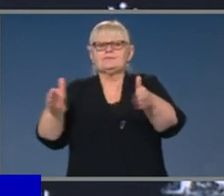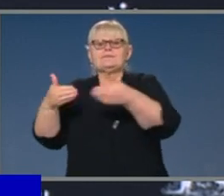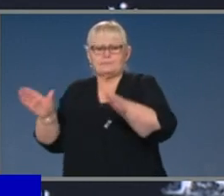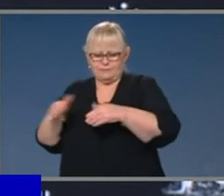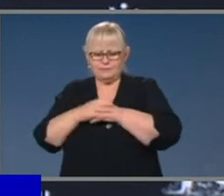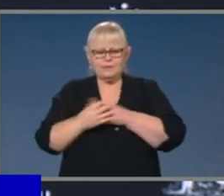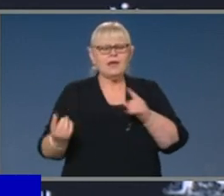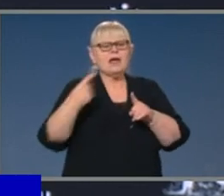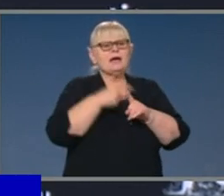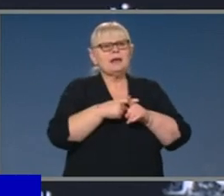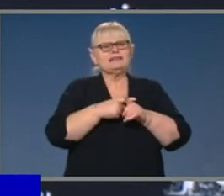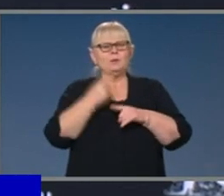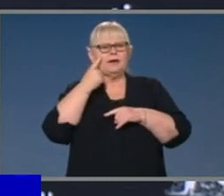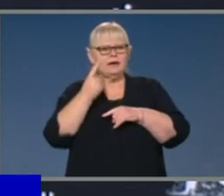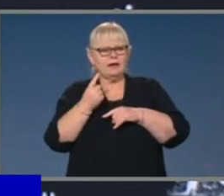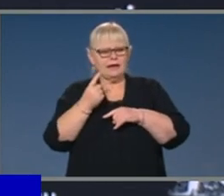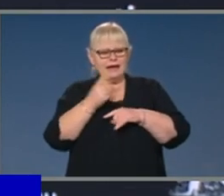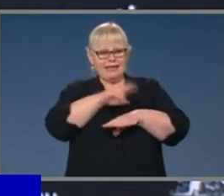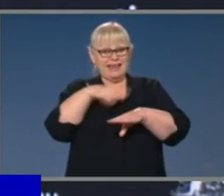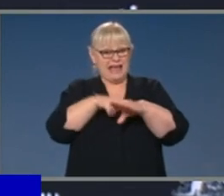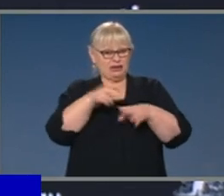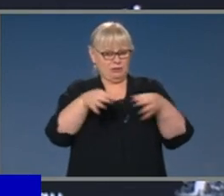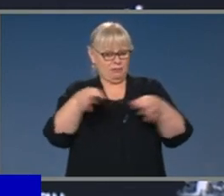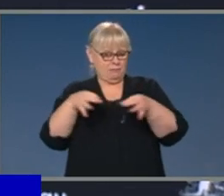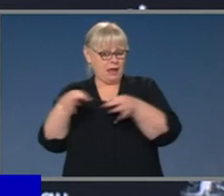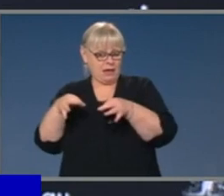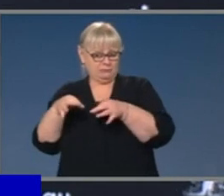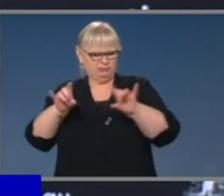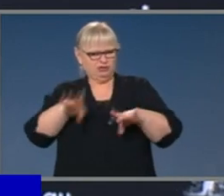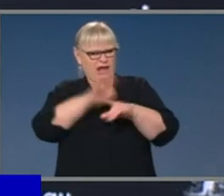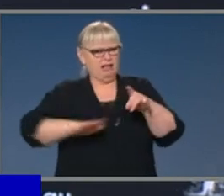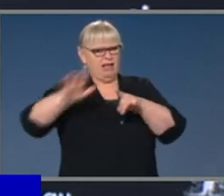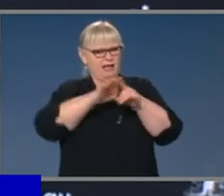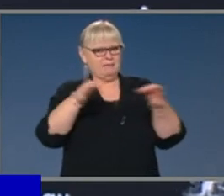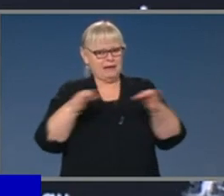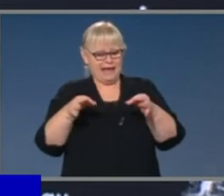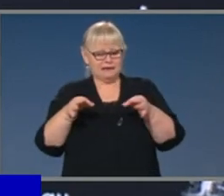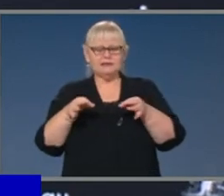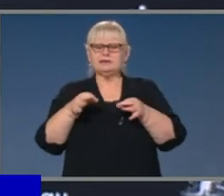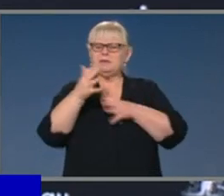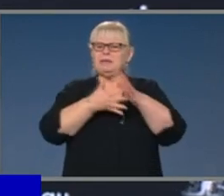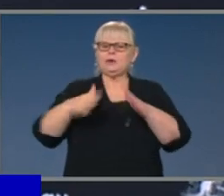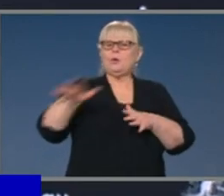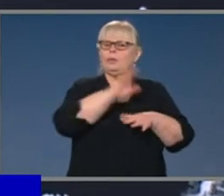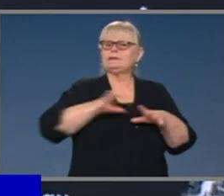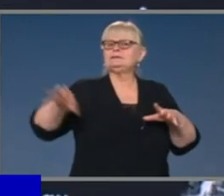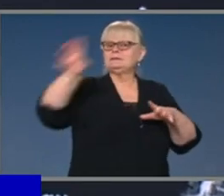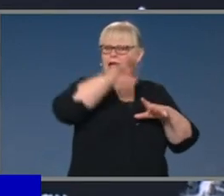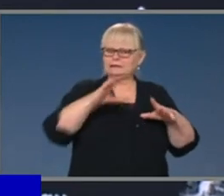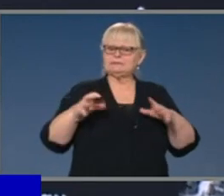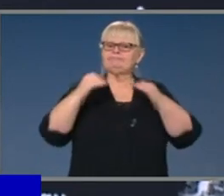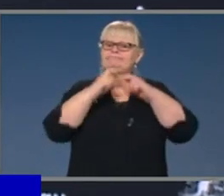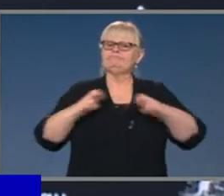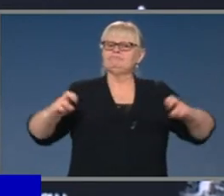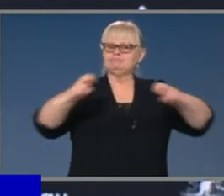confirmed that it is the national strategy which brings together all the States and Territories to pursue a policy